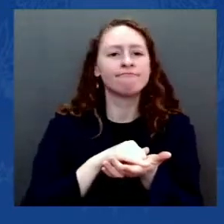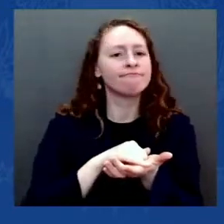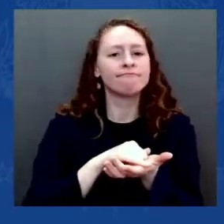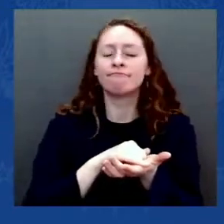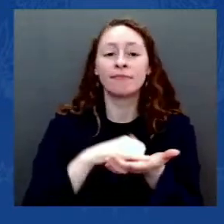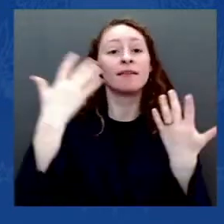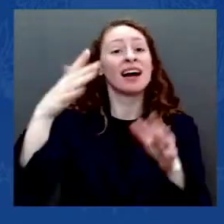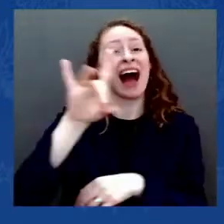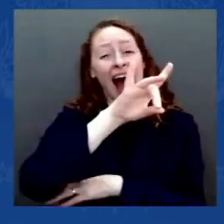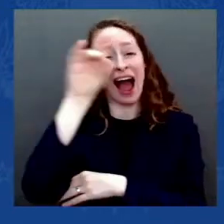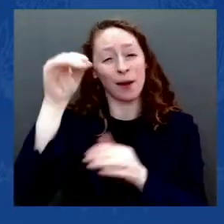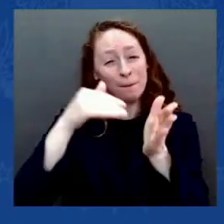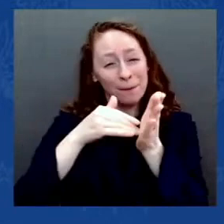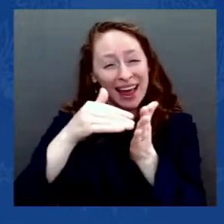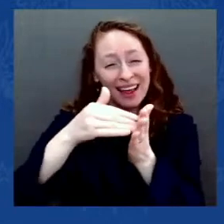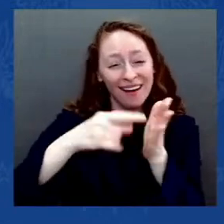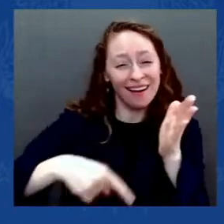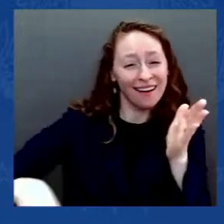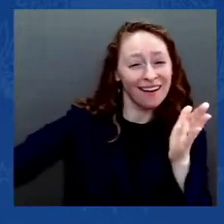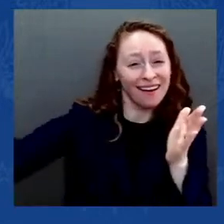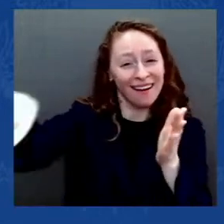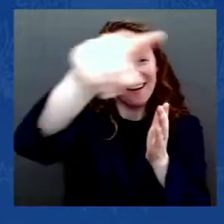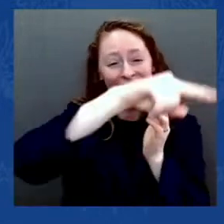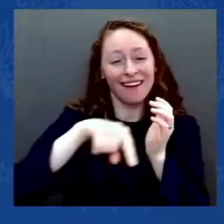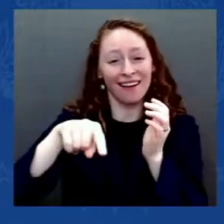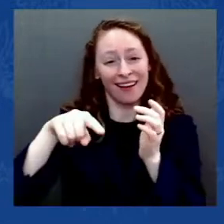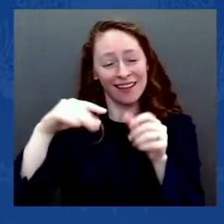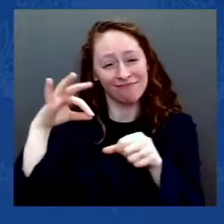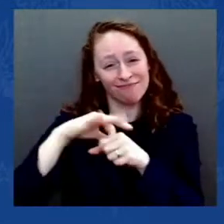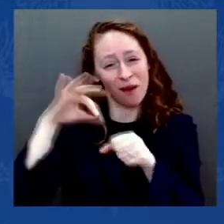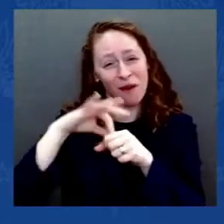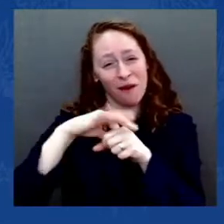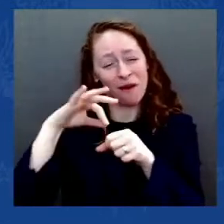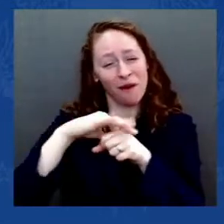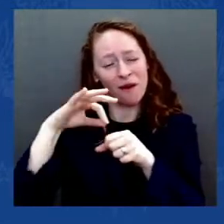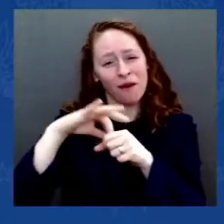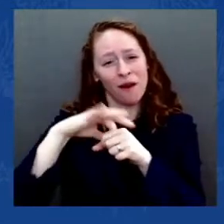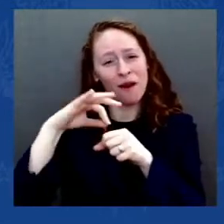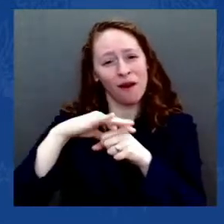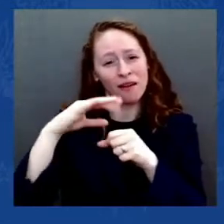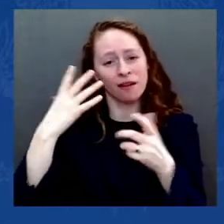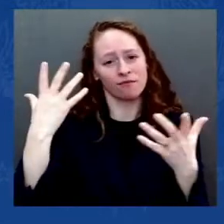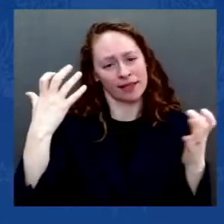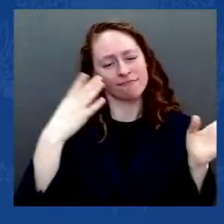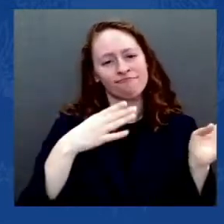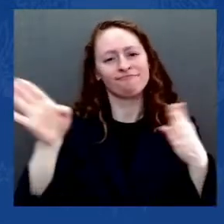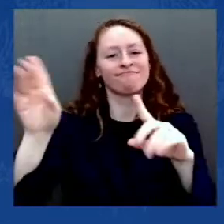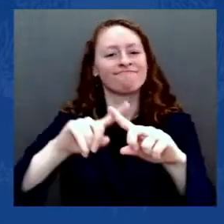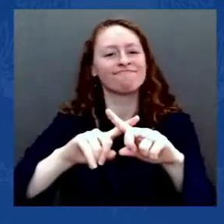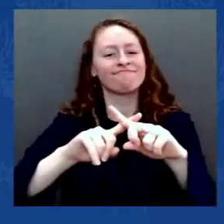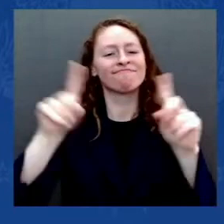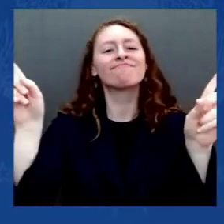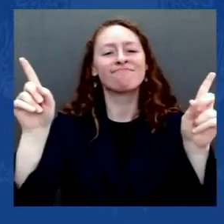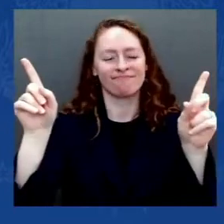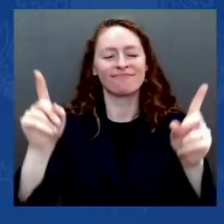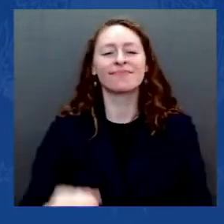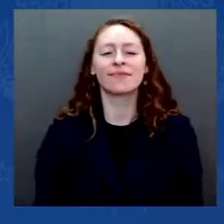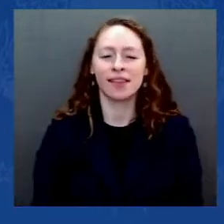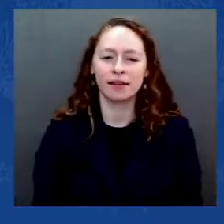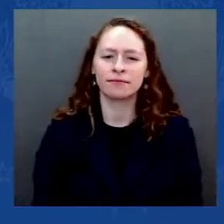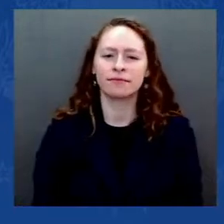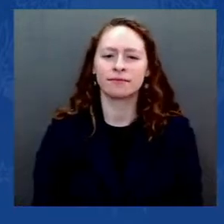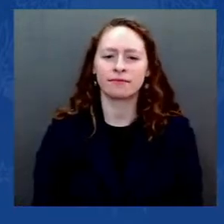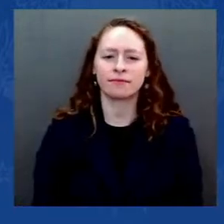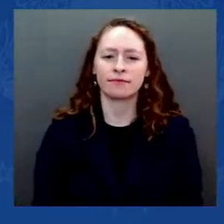He has done what no president in American history, the history of this country, has ever, ever done. He refused to accept the